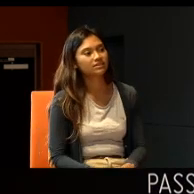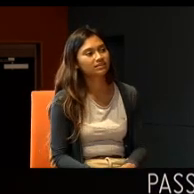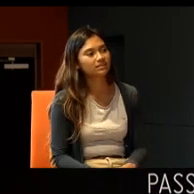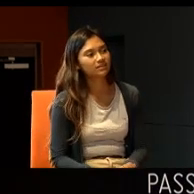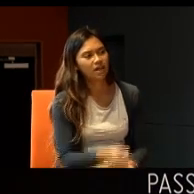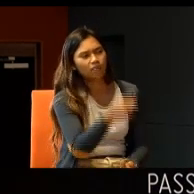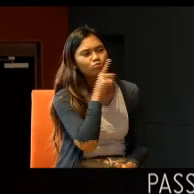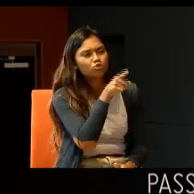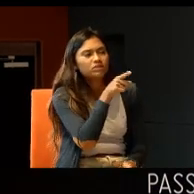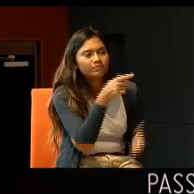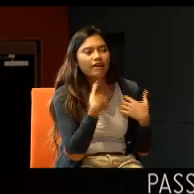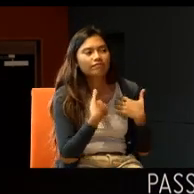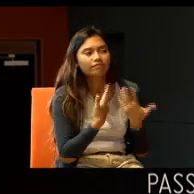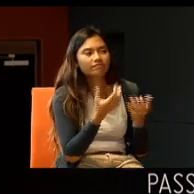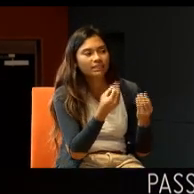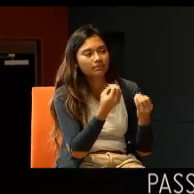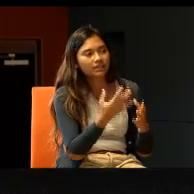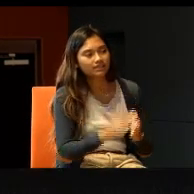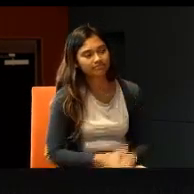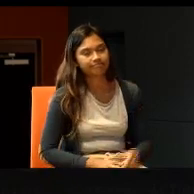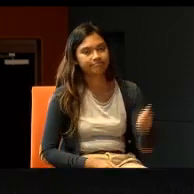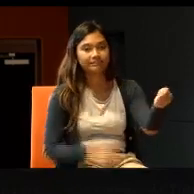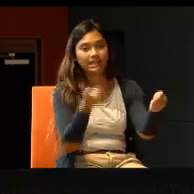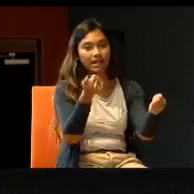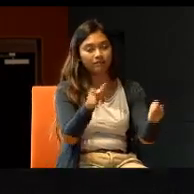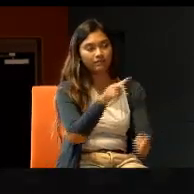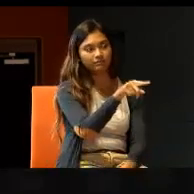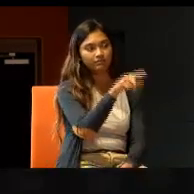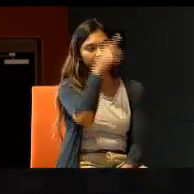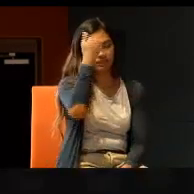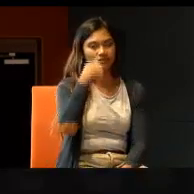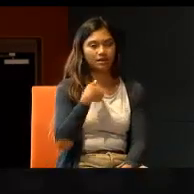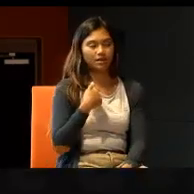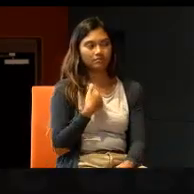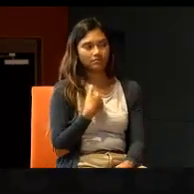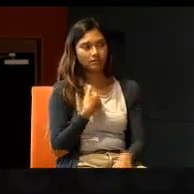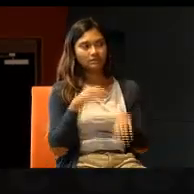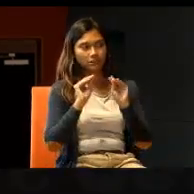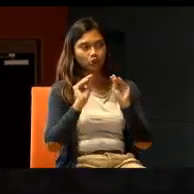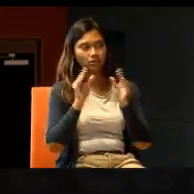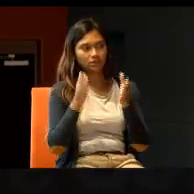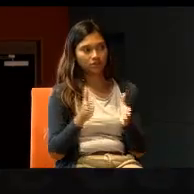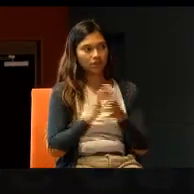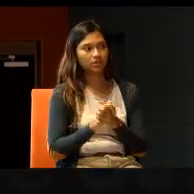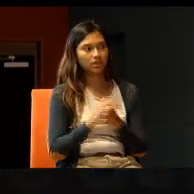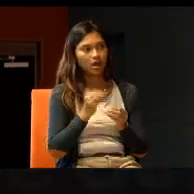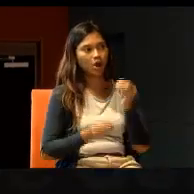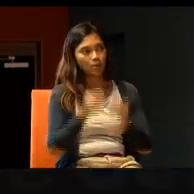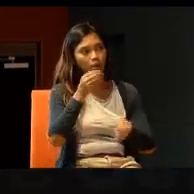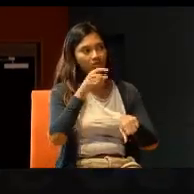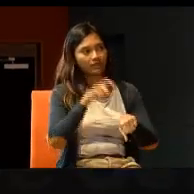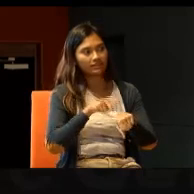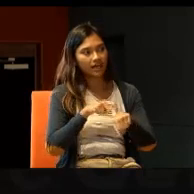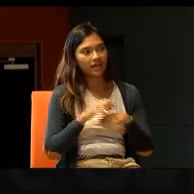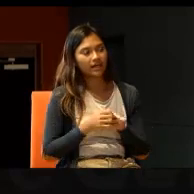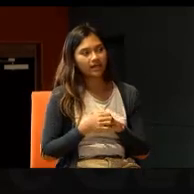I'm sure there were, many such experiences. Because, I was a teacher, so, most of the time, my